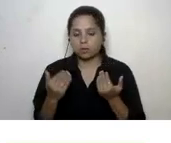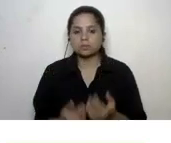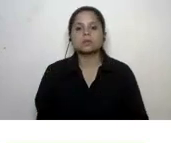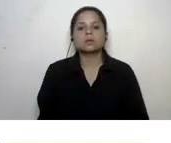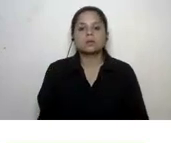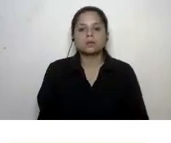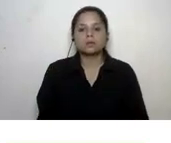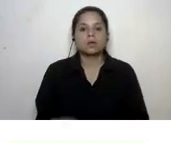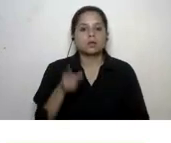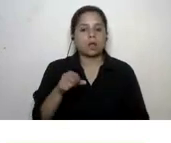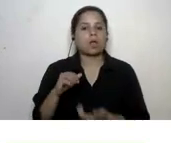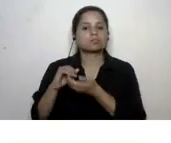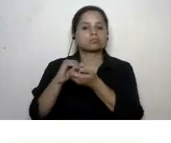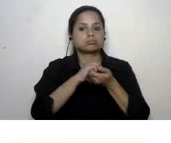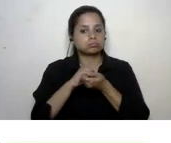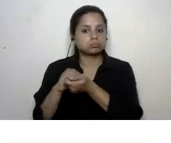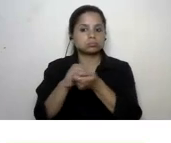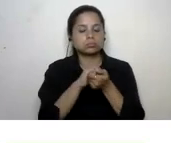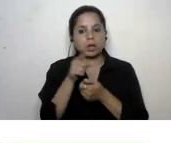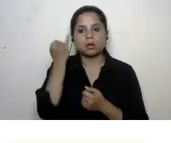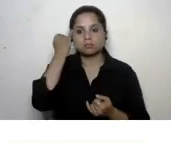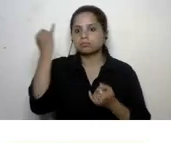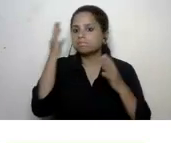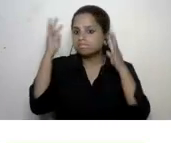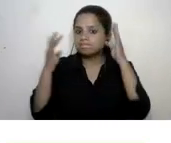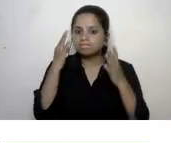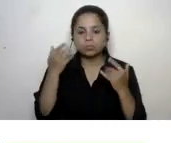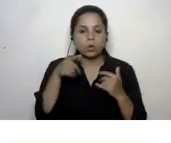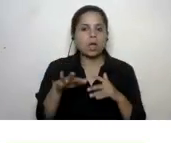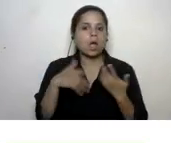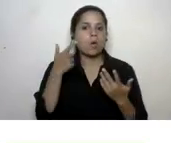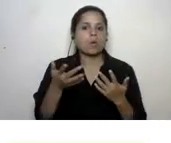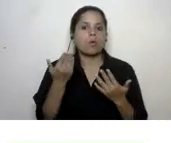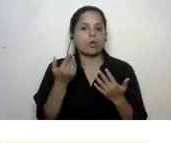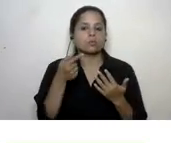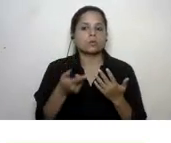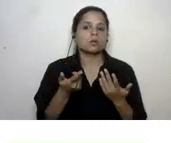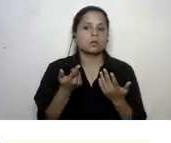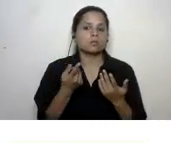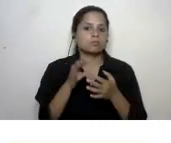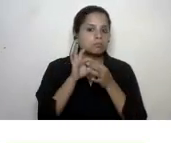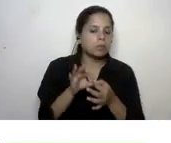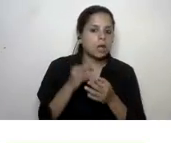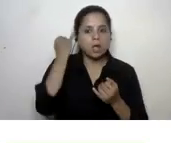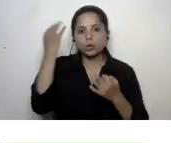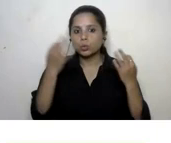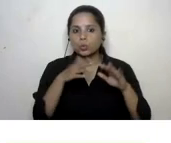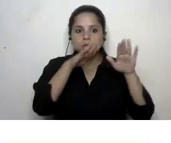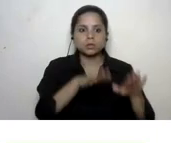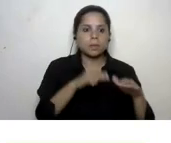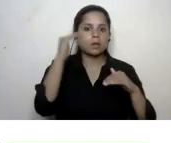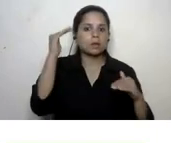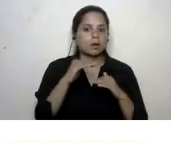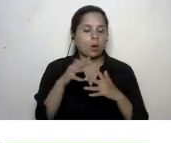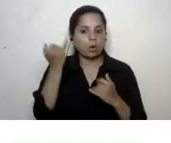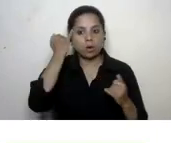collaborate and be creative on how to find these things innovate how to reduce dependence innovate